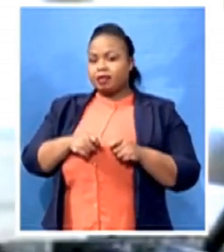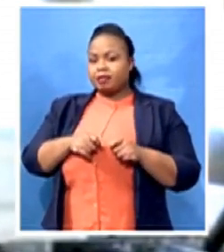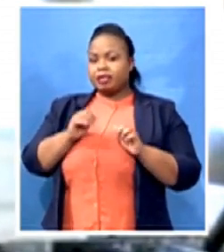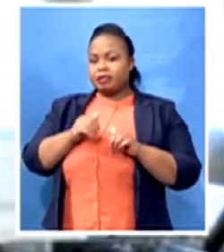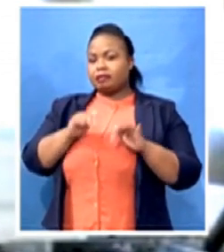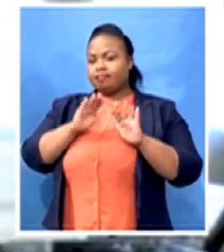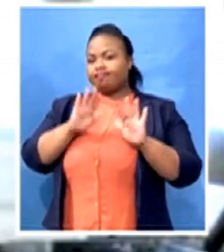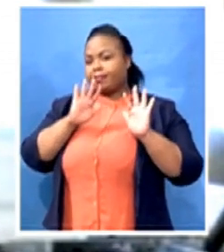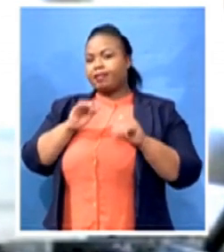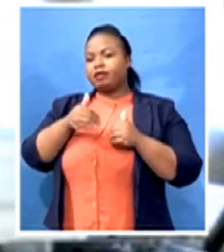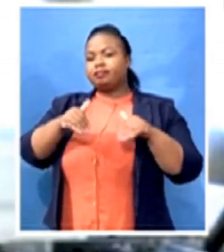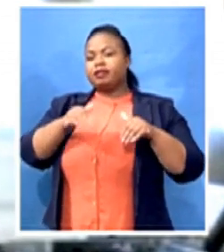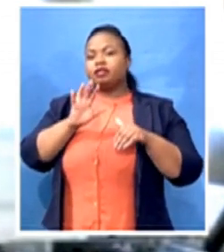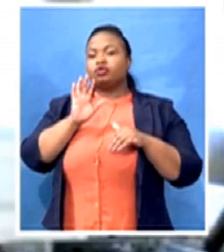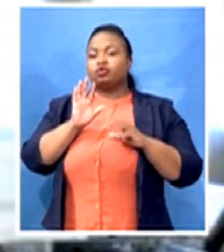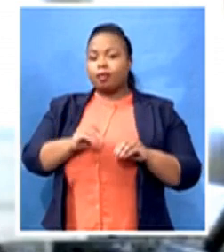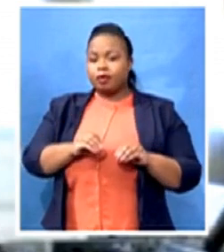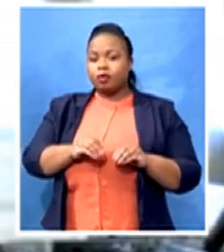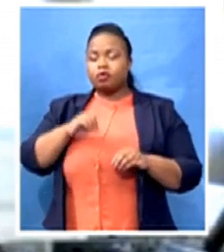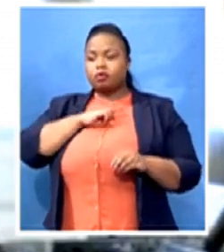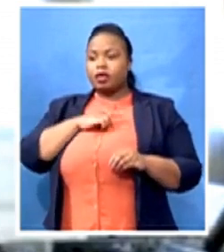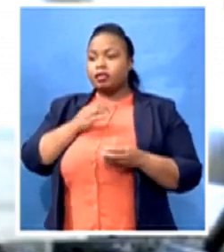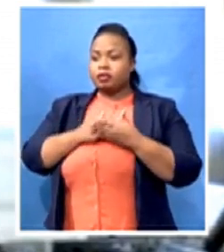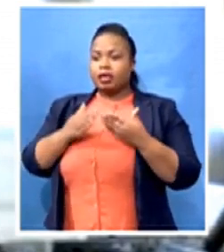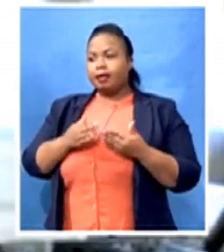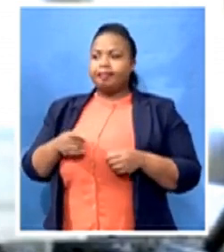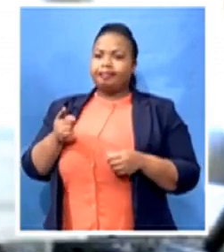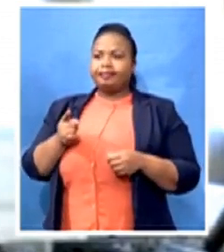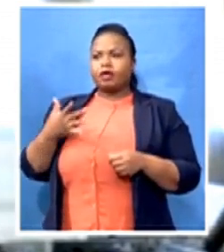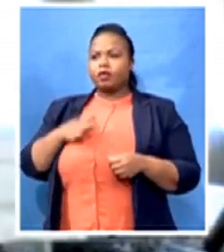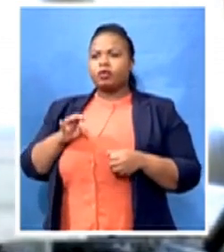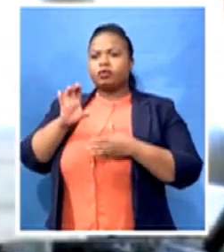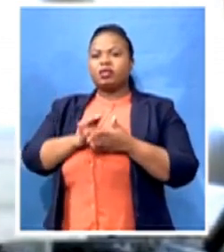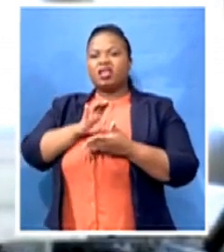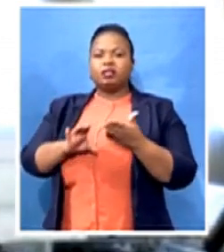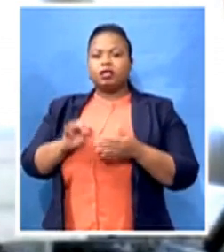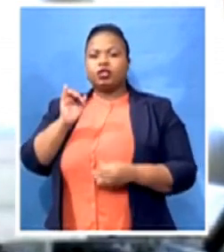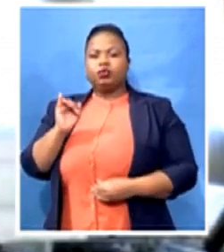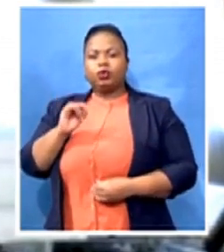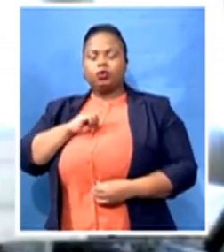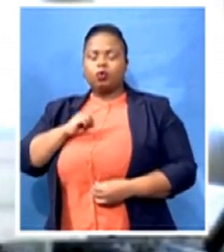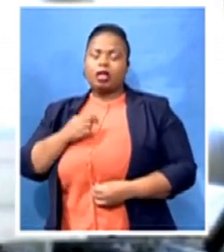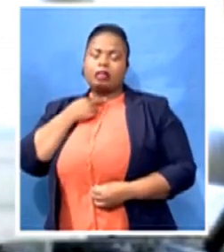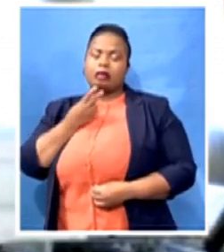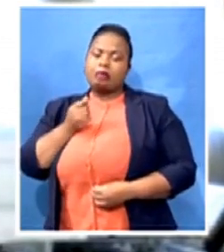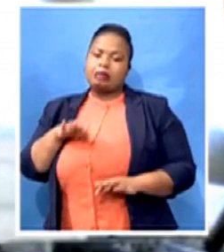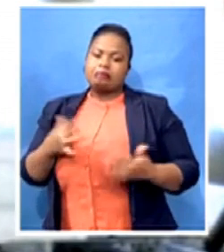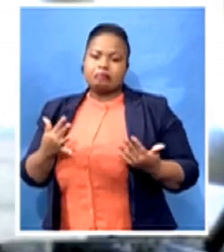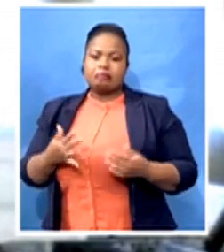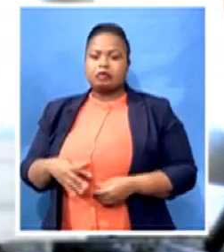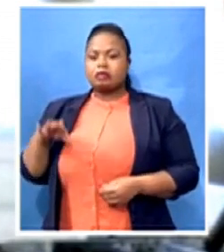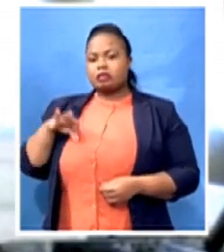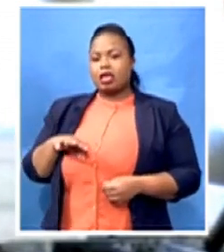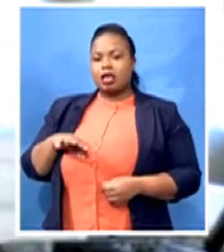insurance cover because, you know, they've got bread and butter issues. They've got their salaries in some cases reduced